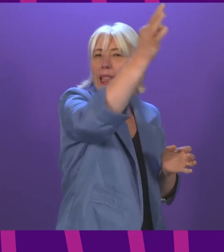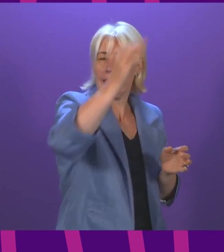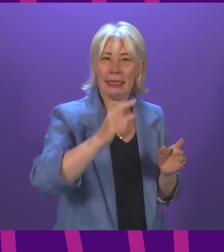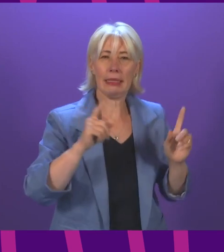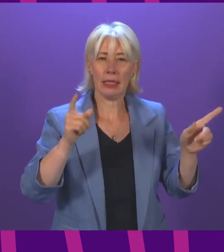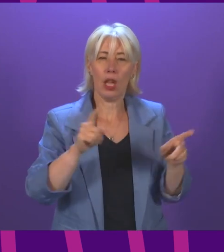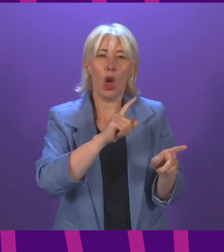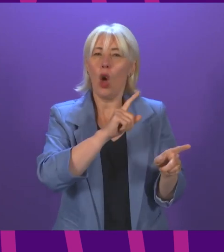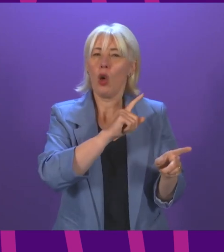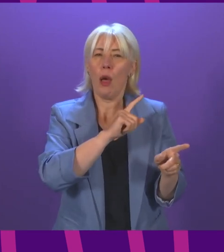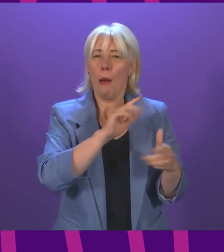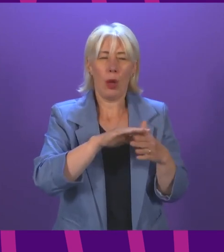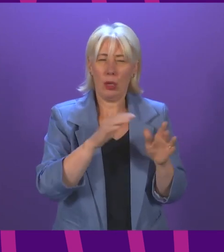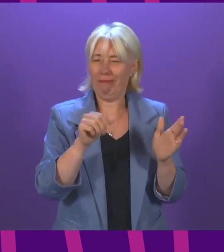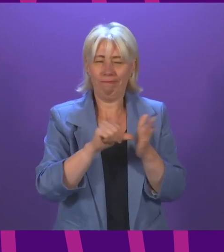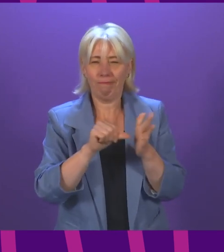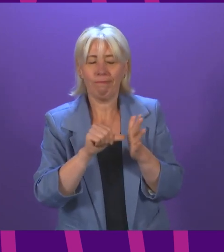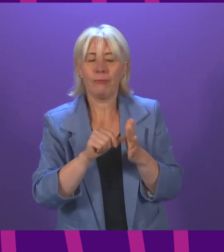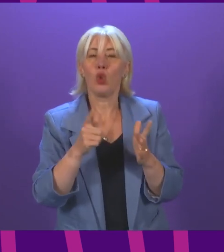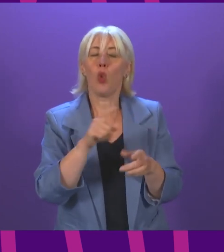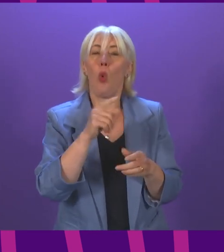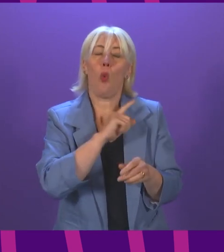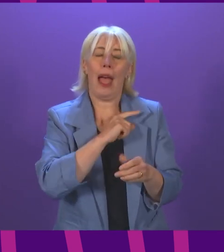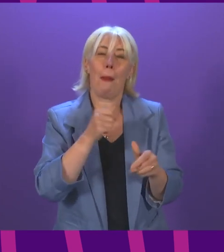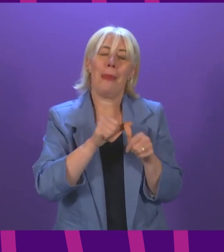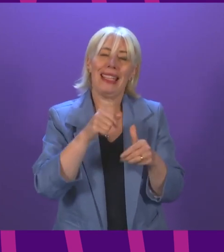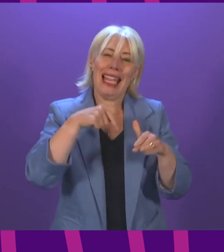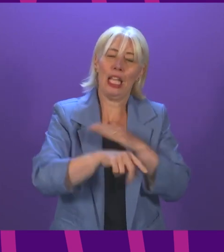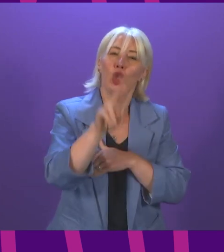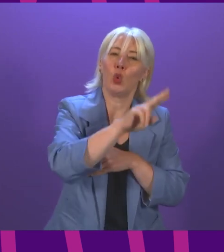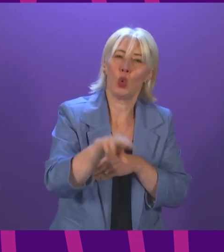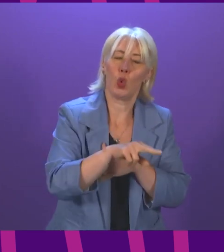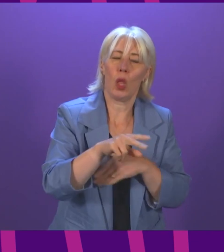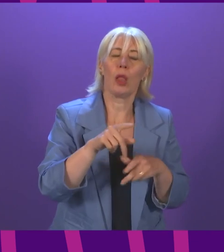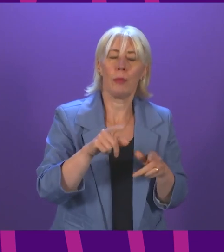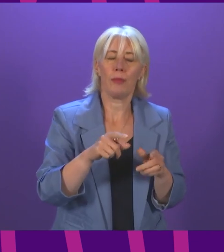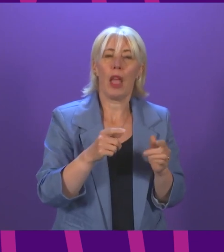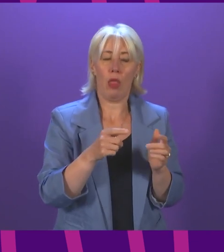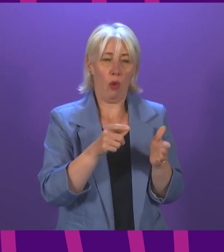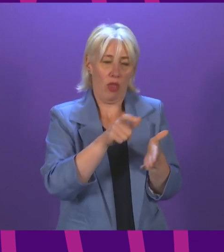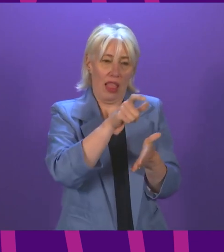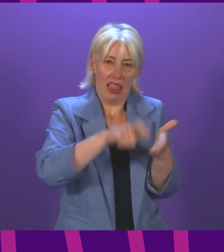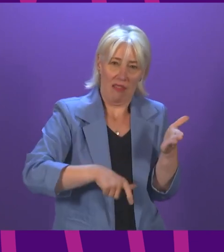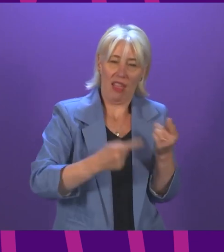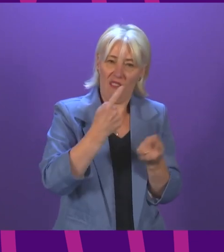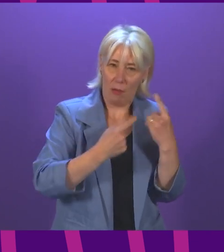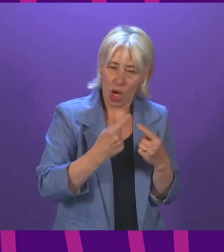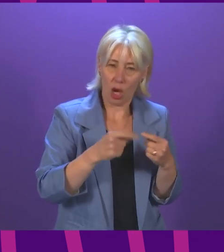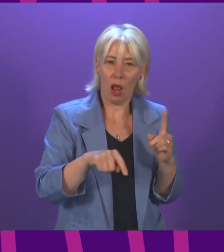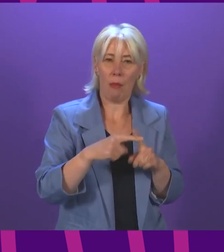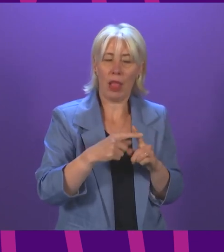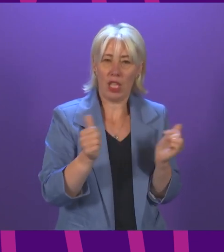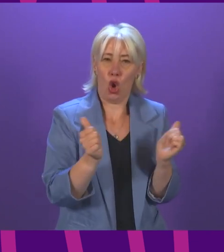cases, a school delivery model began earlier this week with the leaflet letter and consent form going home in school bags